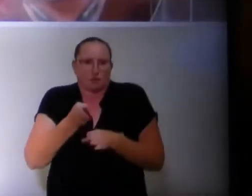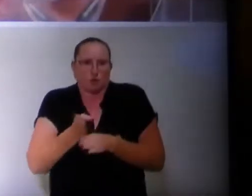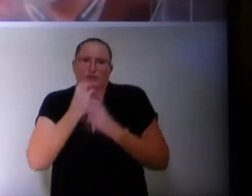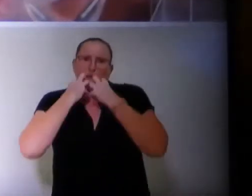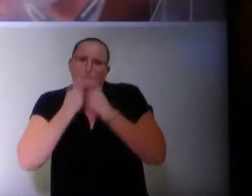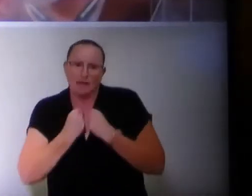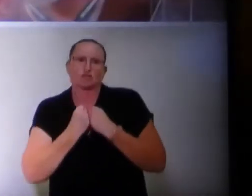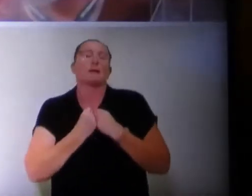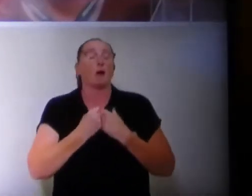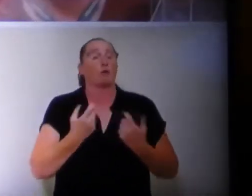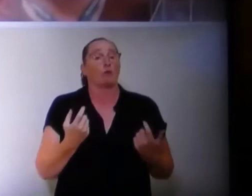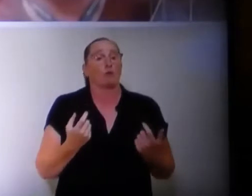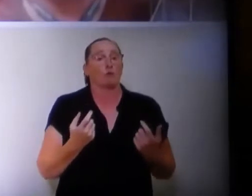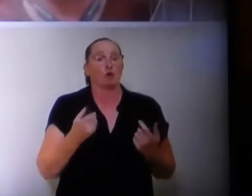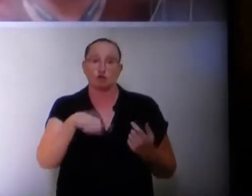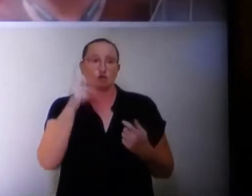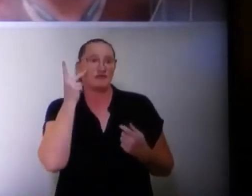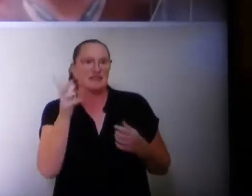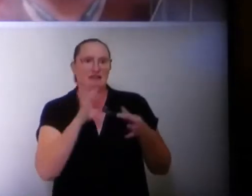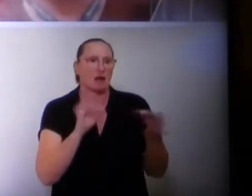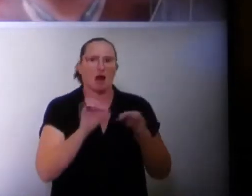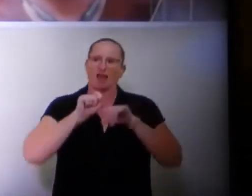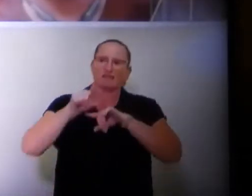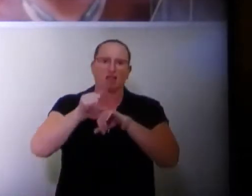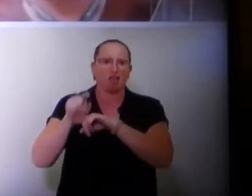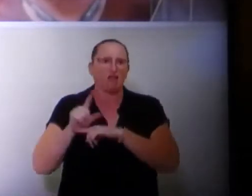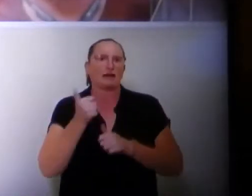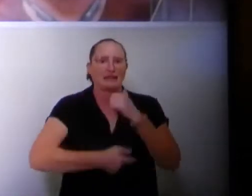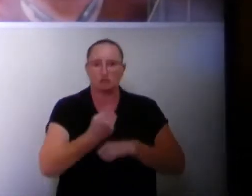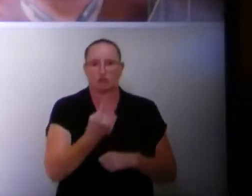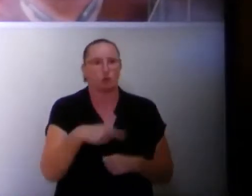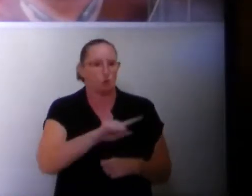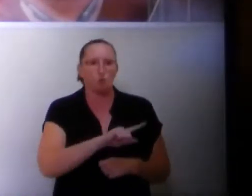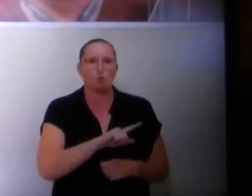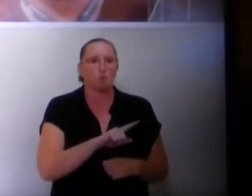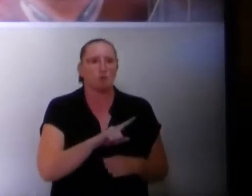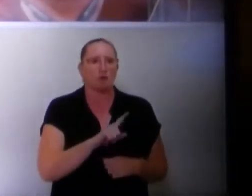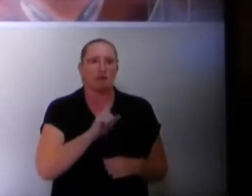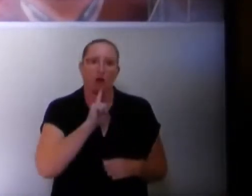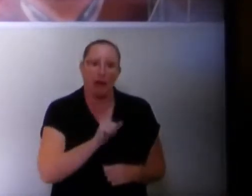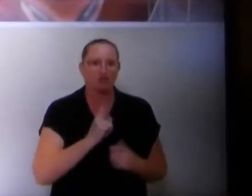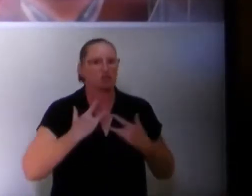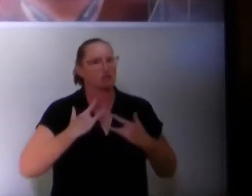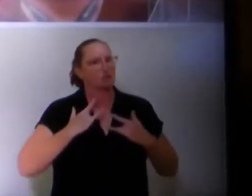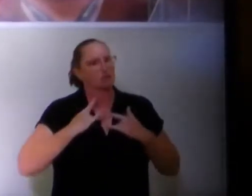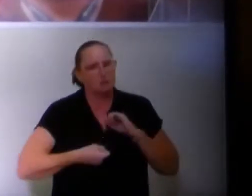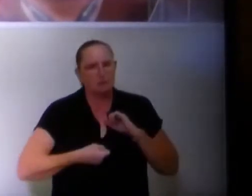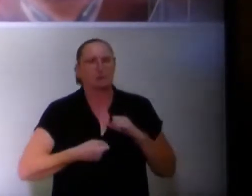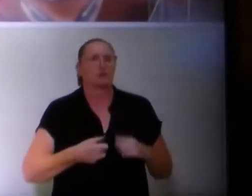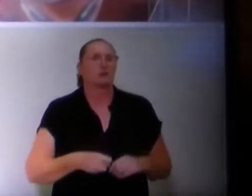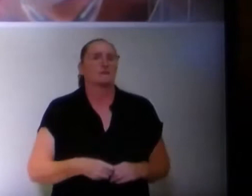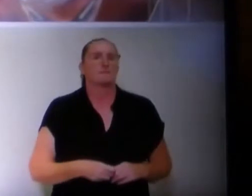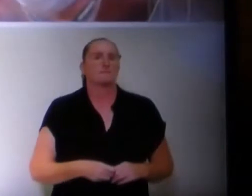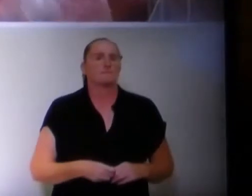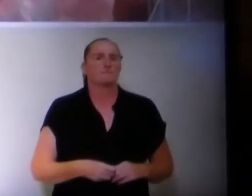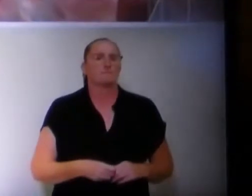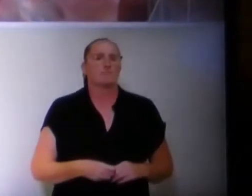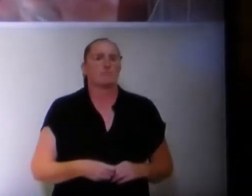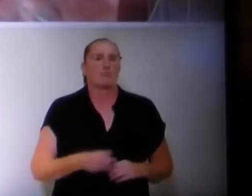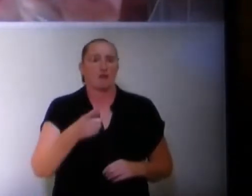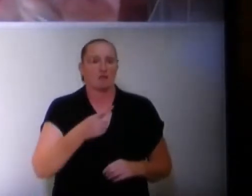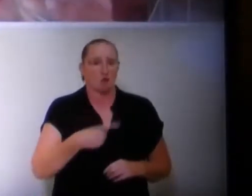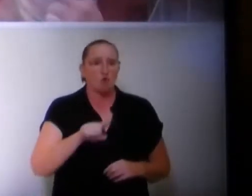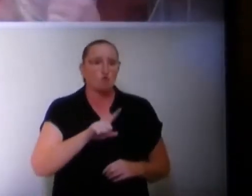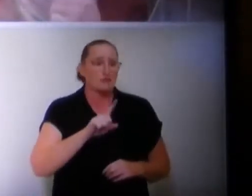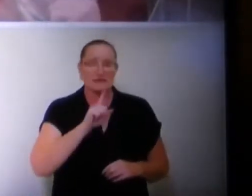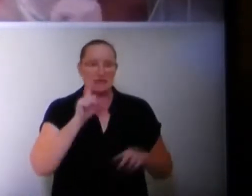passionate about. You've seen the comments. I've sent them to each of you. They're absolutely heart-wrenching. Their